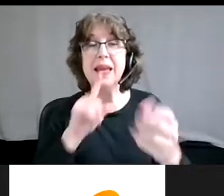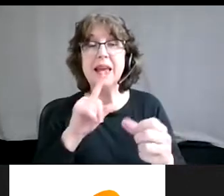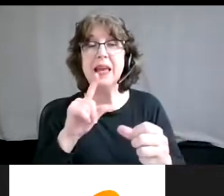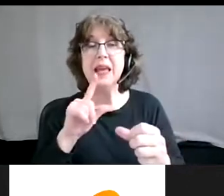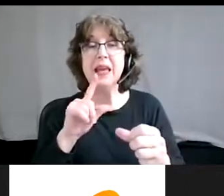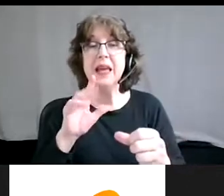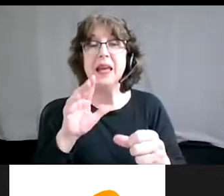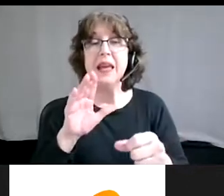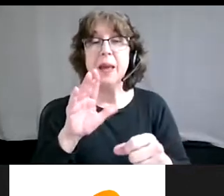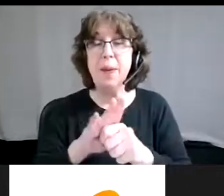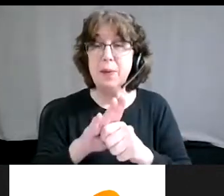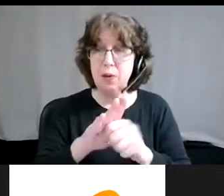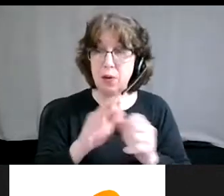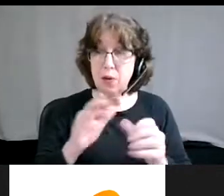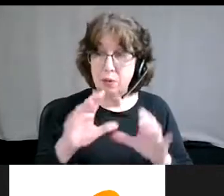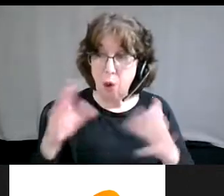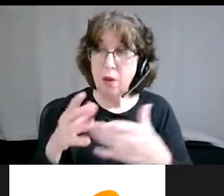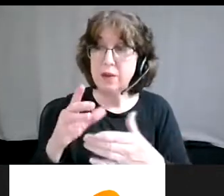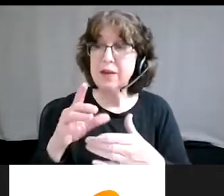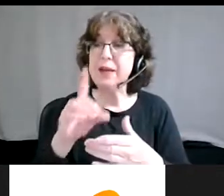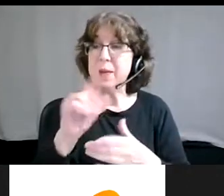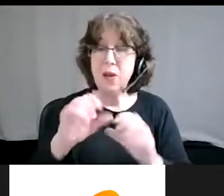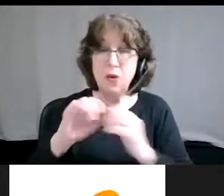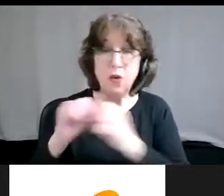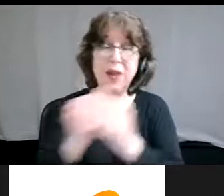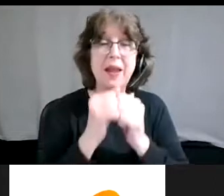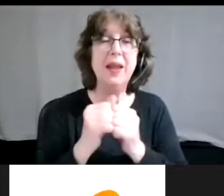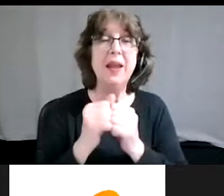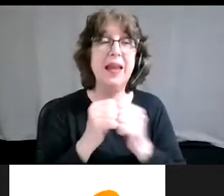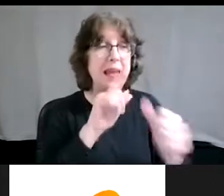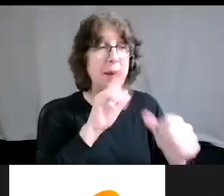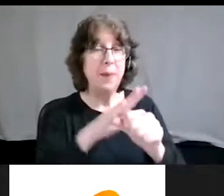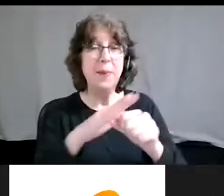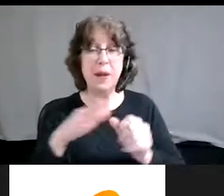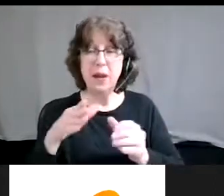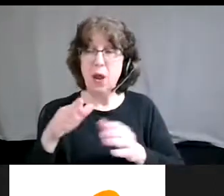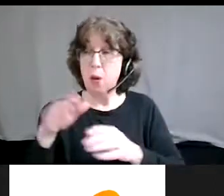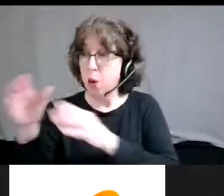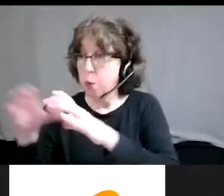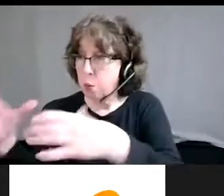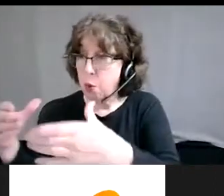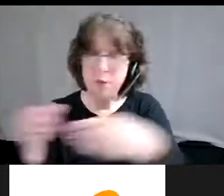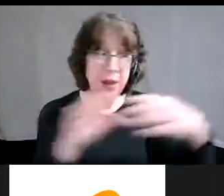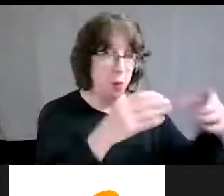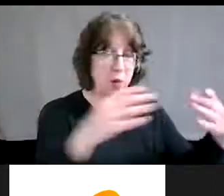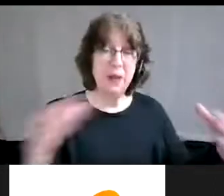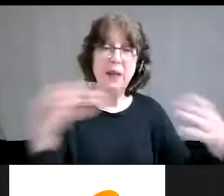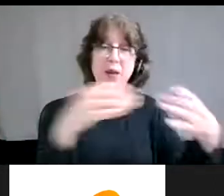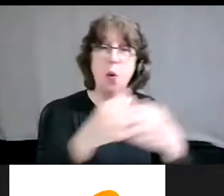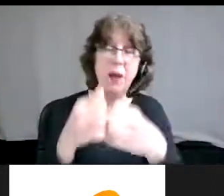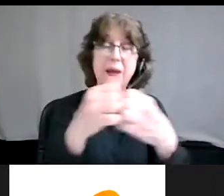solidarity, uh, commitment to cross-movement organizing, interdependence,